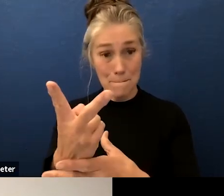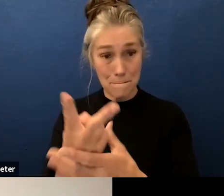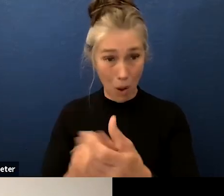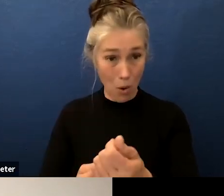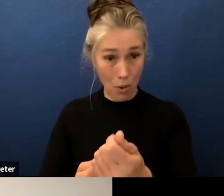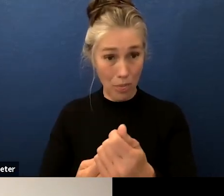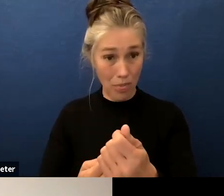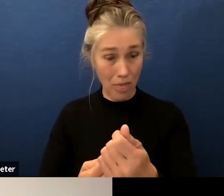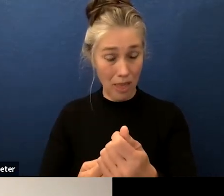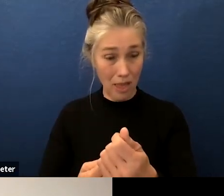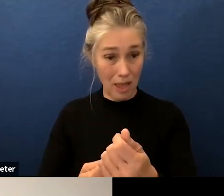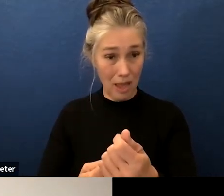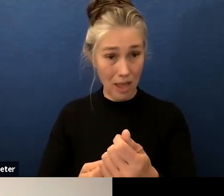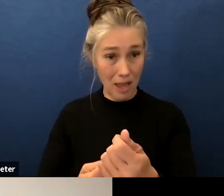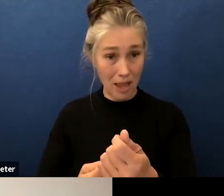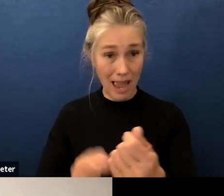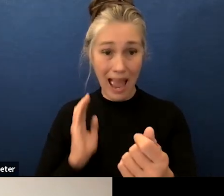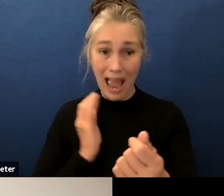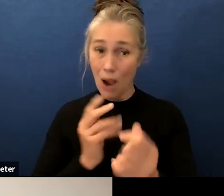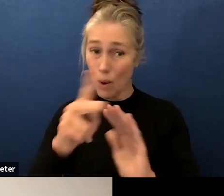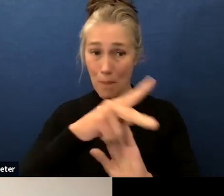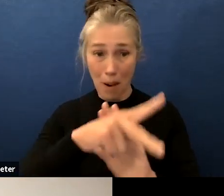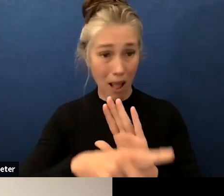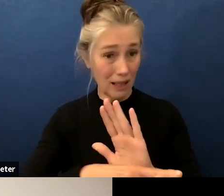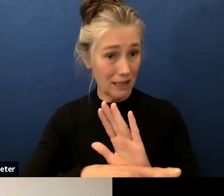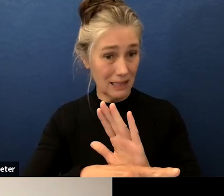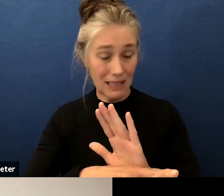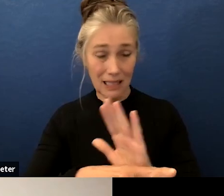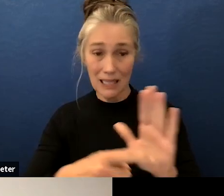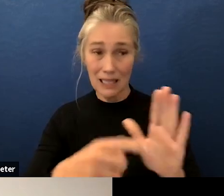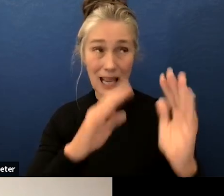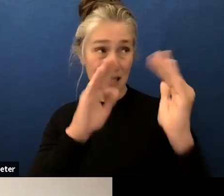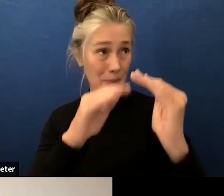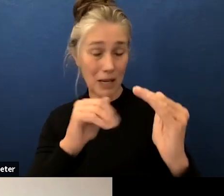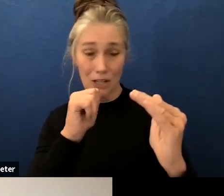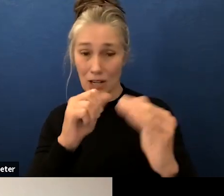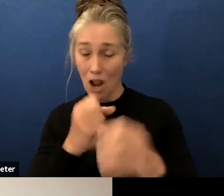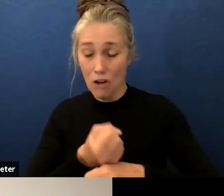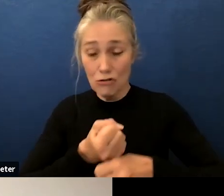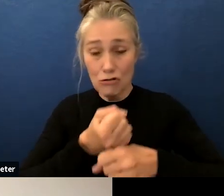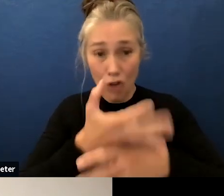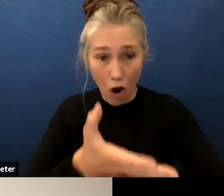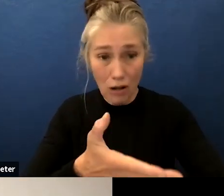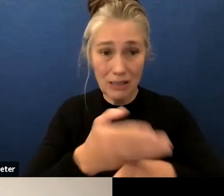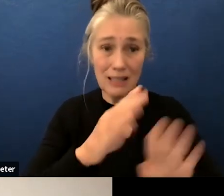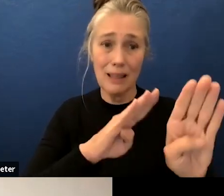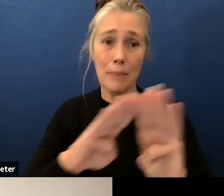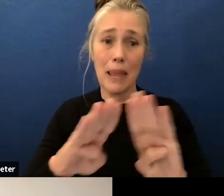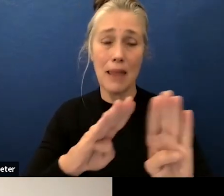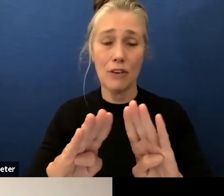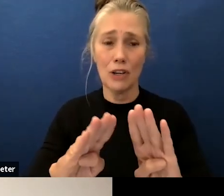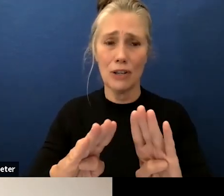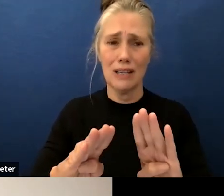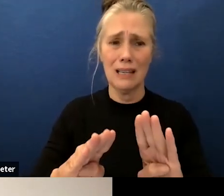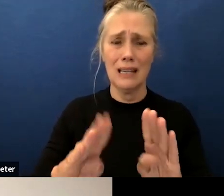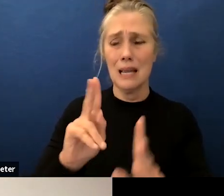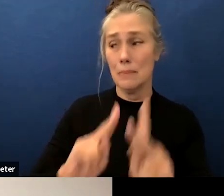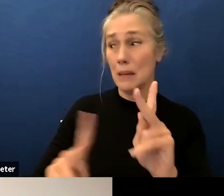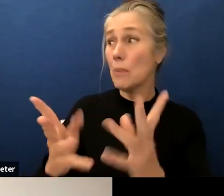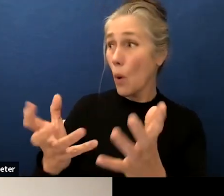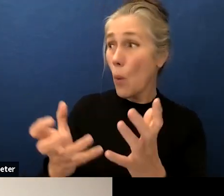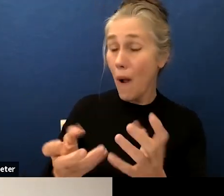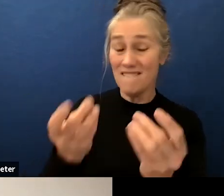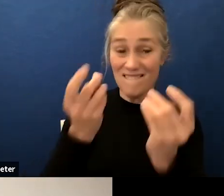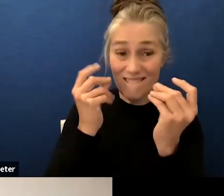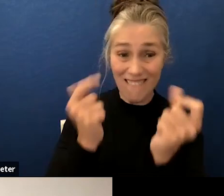that is causing this behavior and i think it is very easy to jump to that conclusion because people are looking for answers